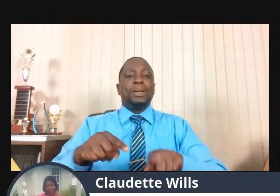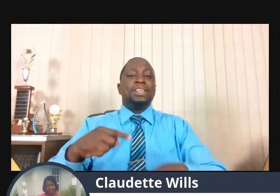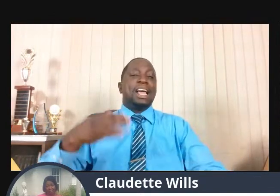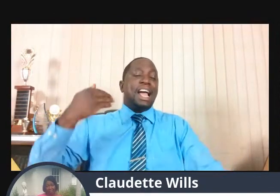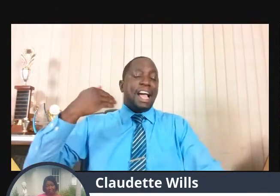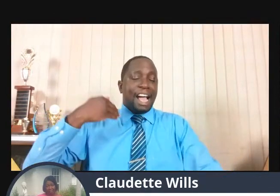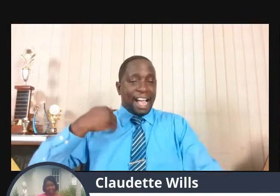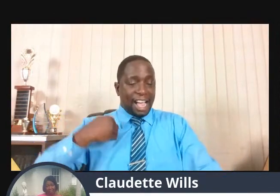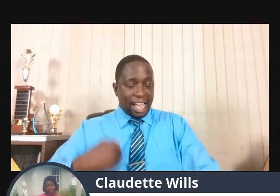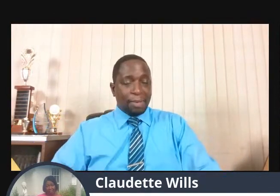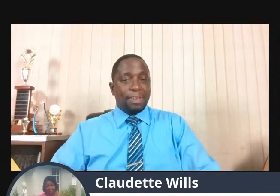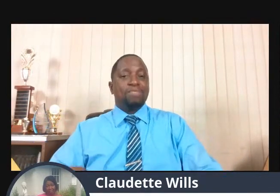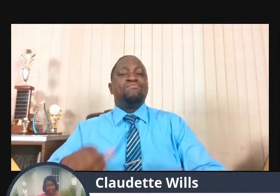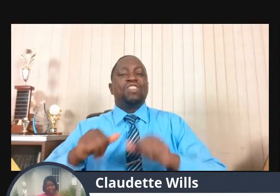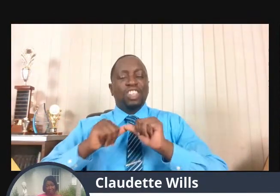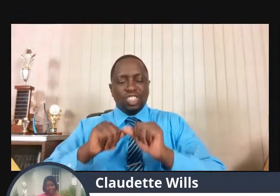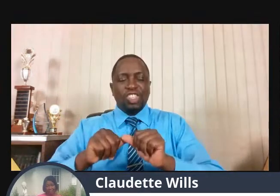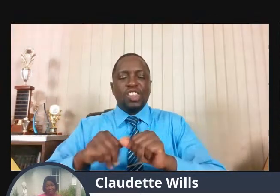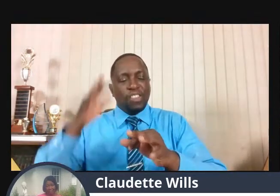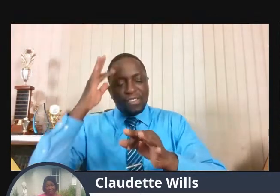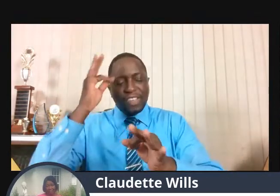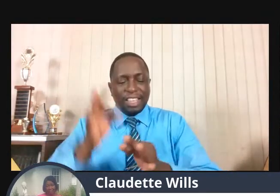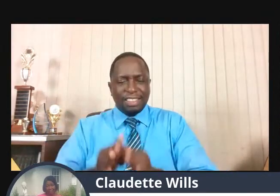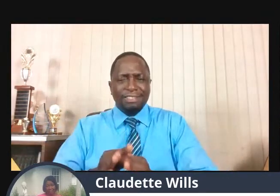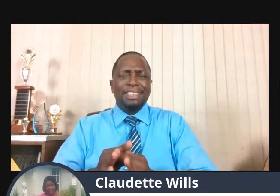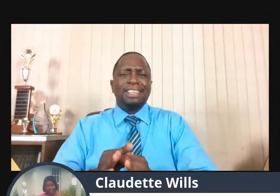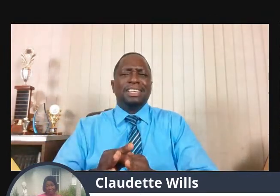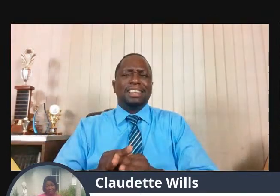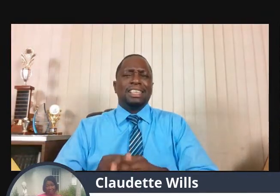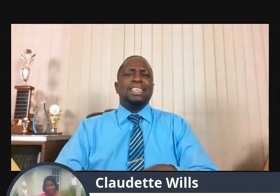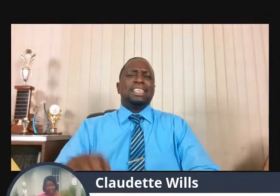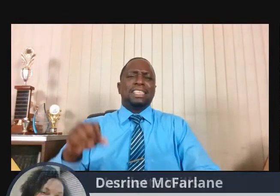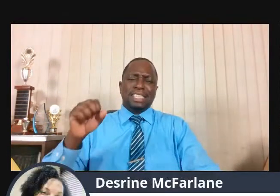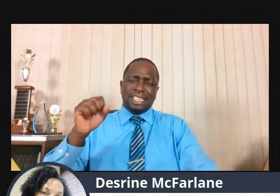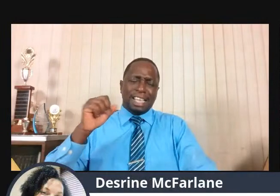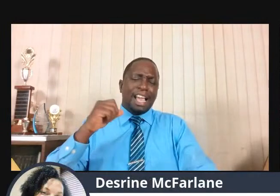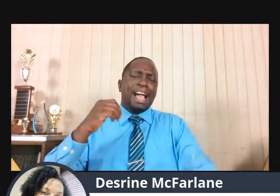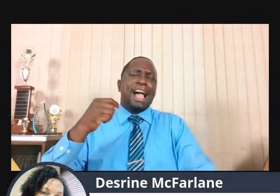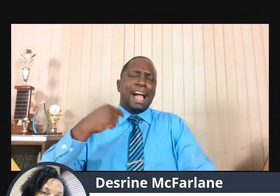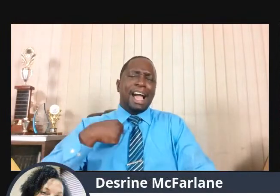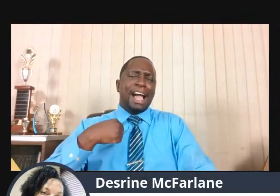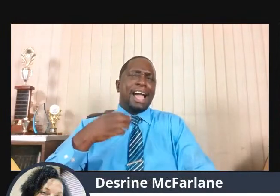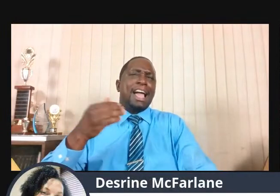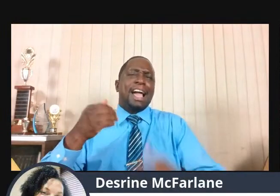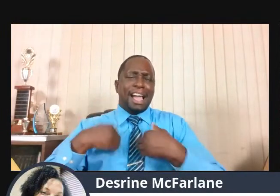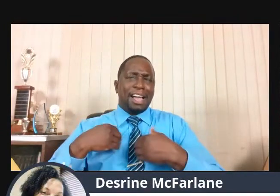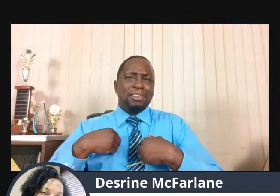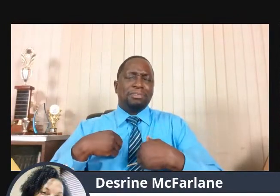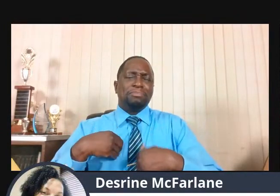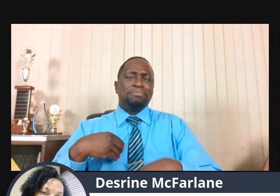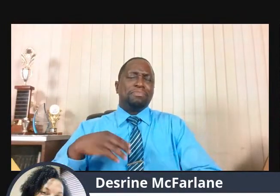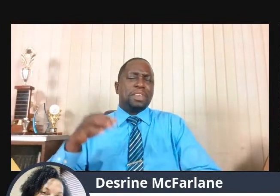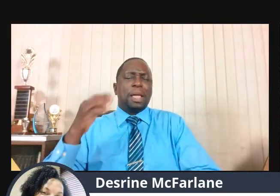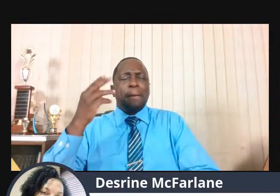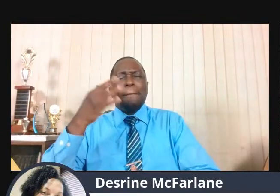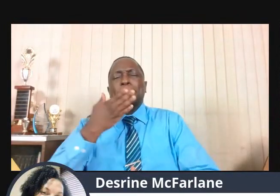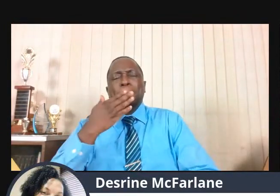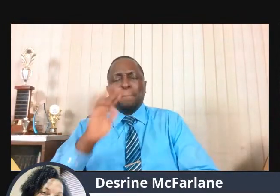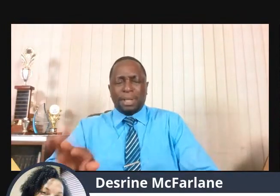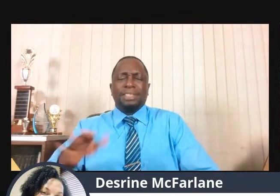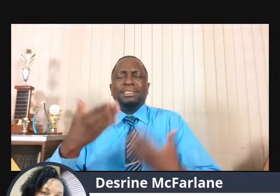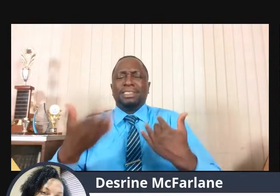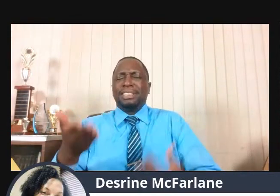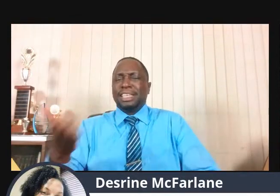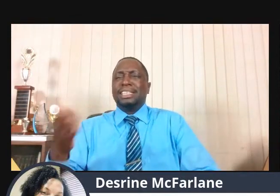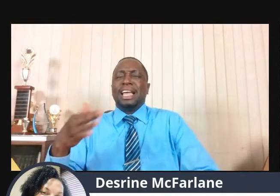doctor that I have Alzheimer's. But preacher, even though my thoughts will be affected, I